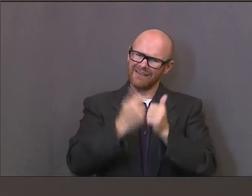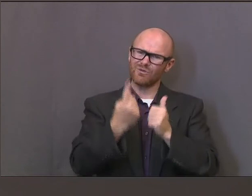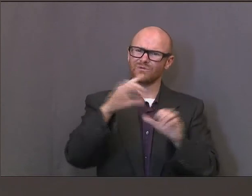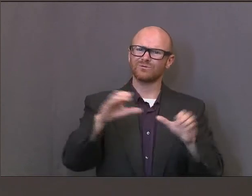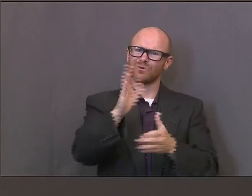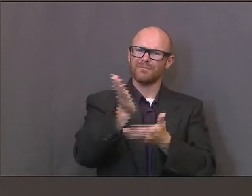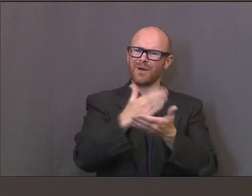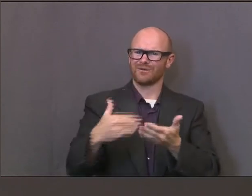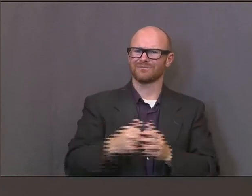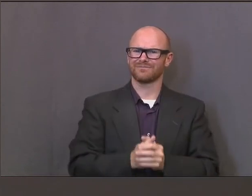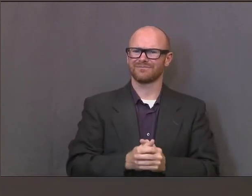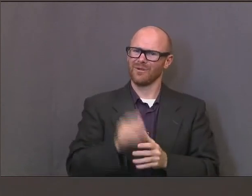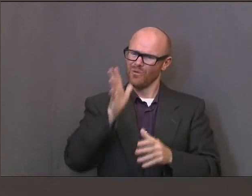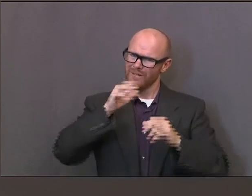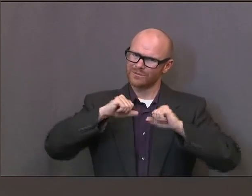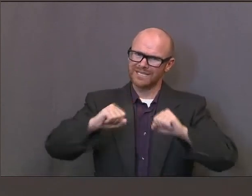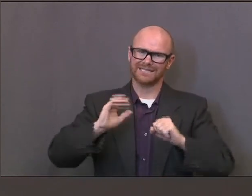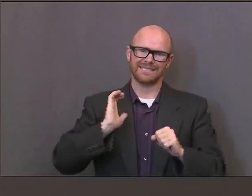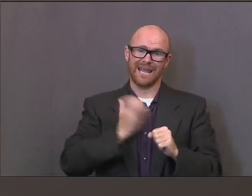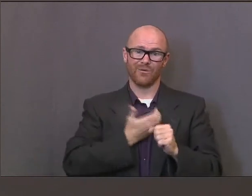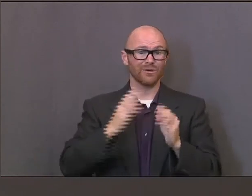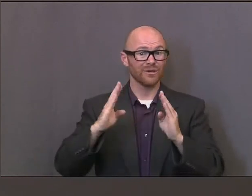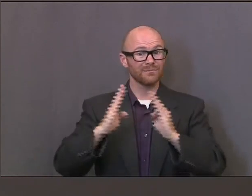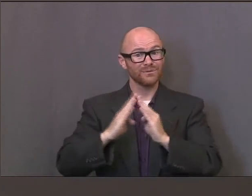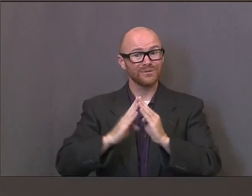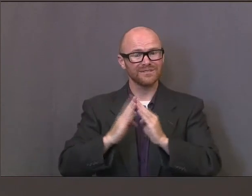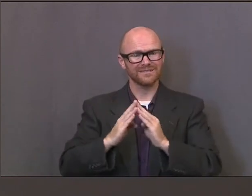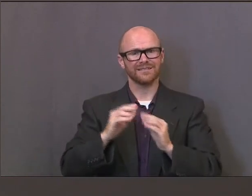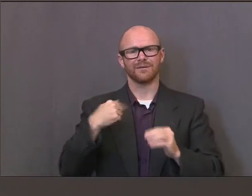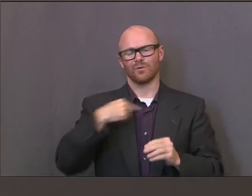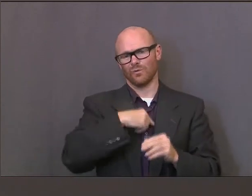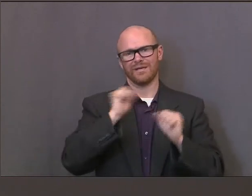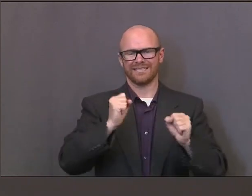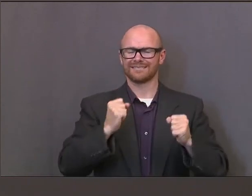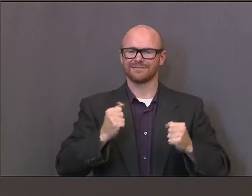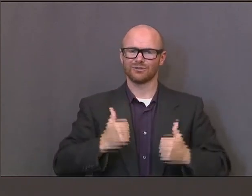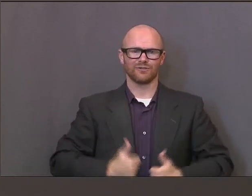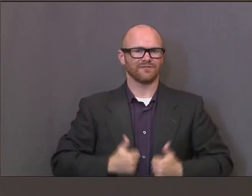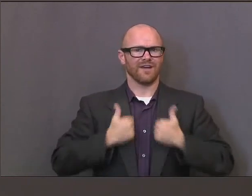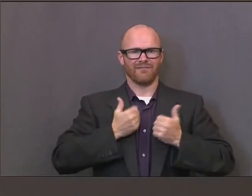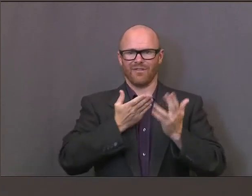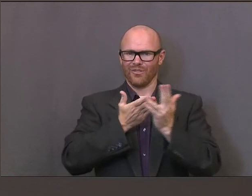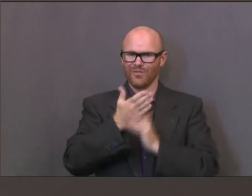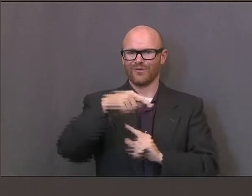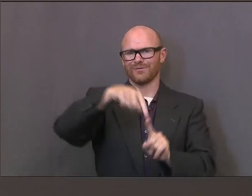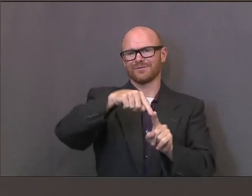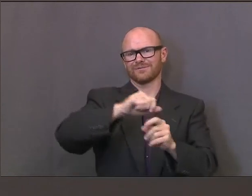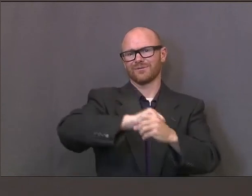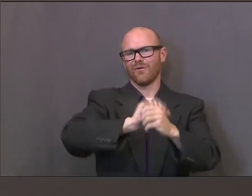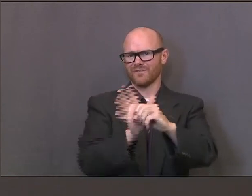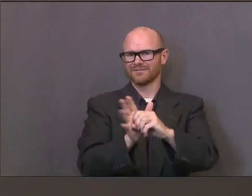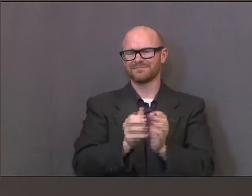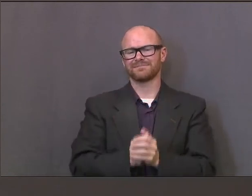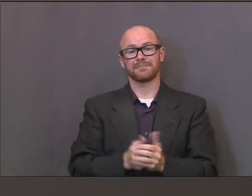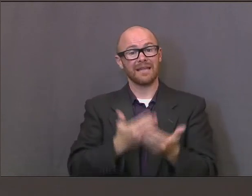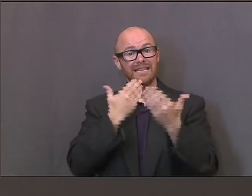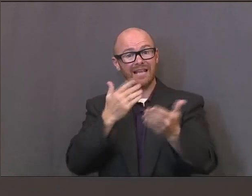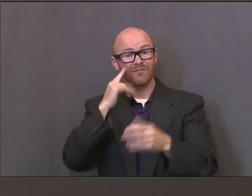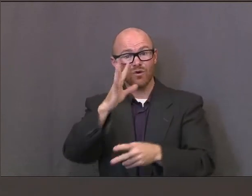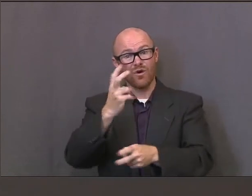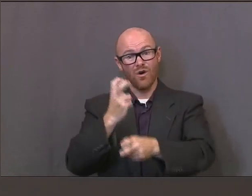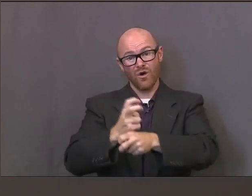And that will help our community get safe and survive as best we can through this pandemic. So thank you very much for your good work.